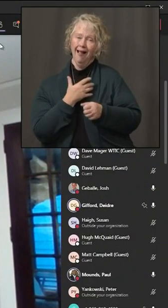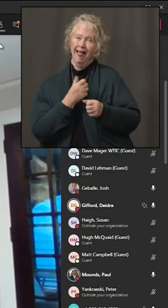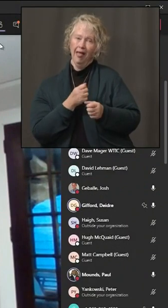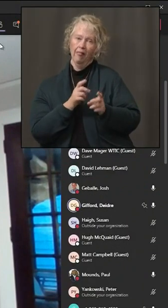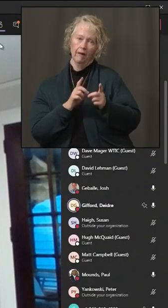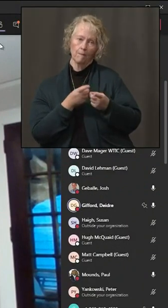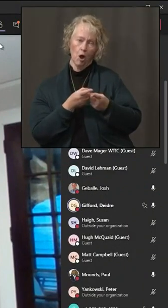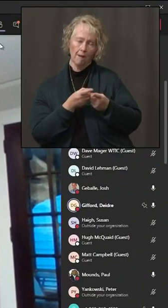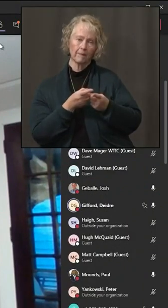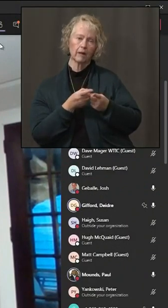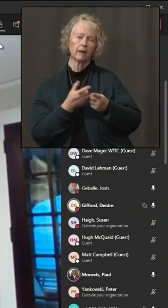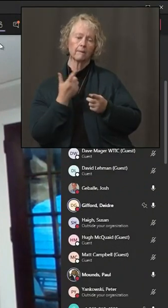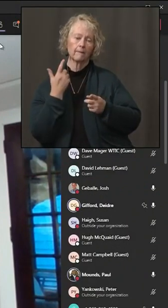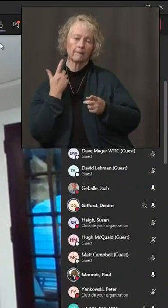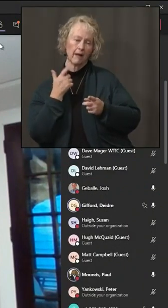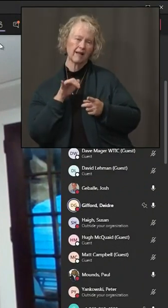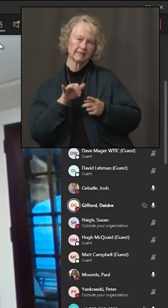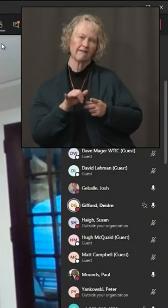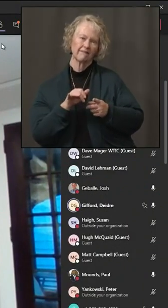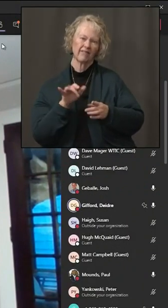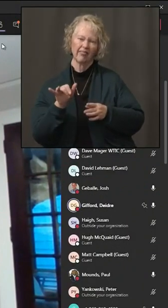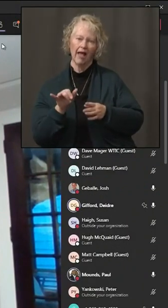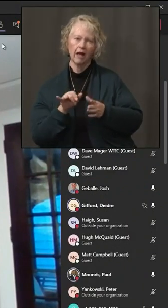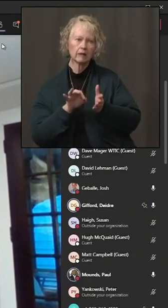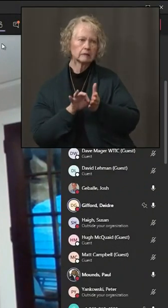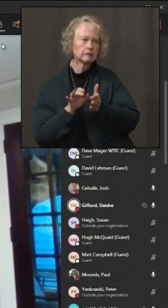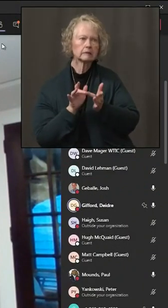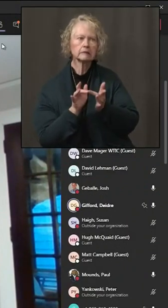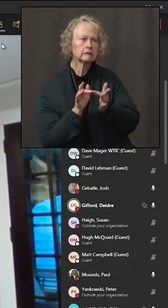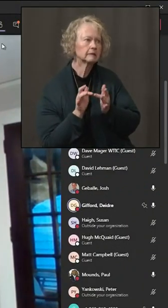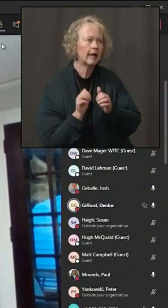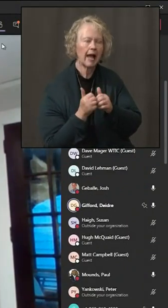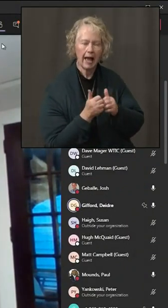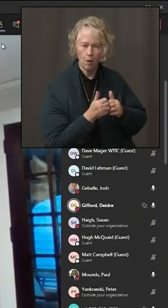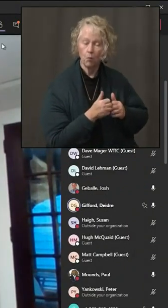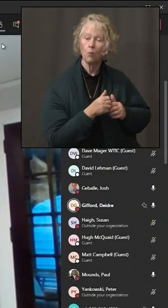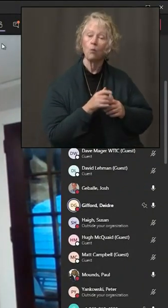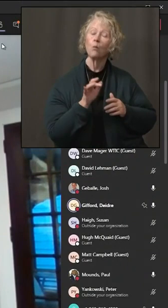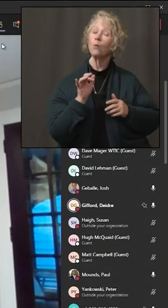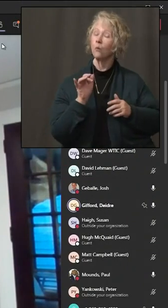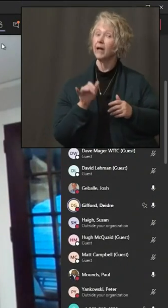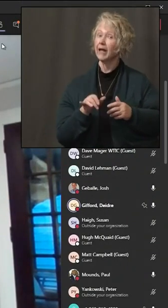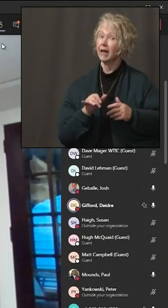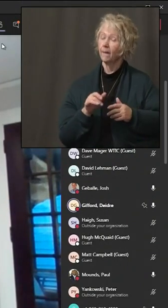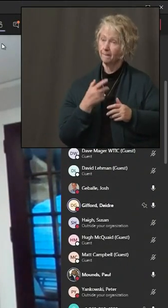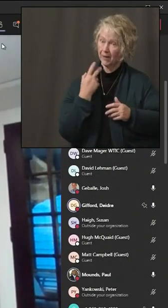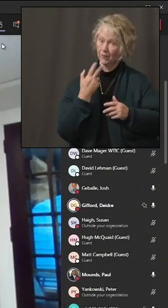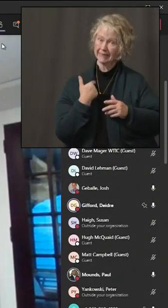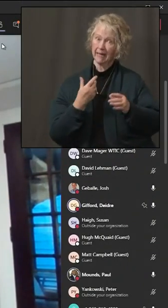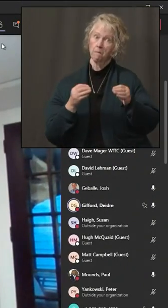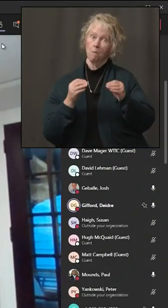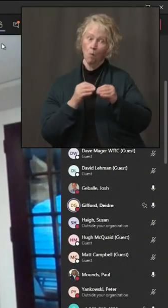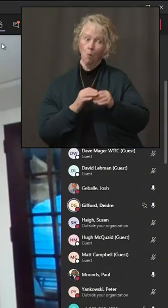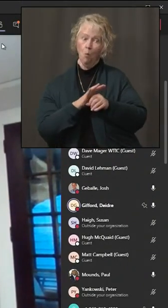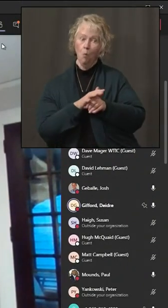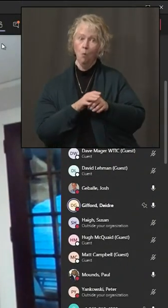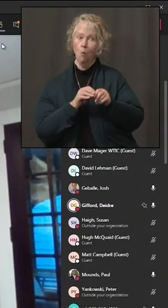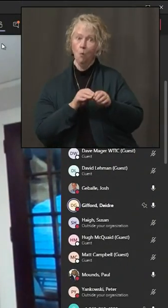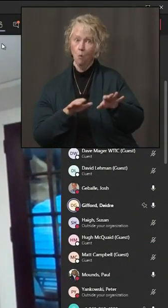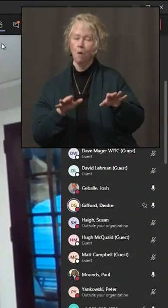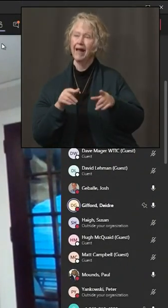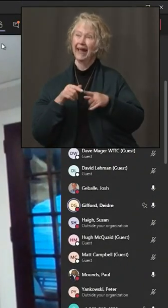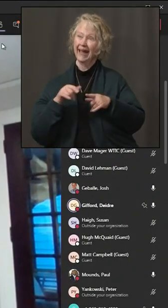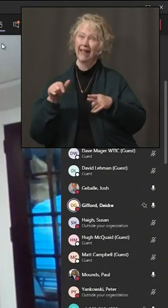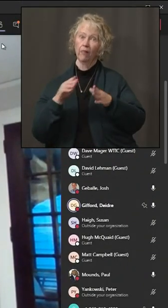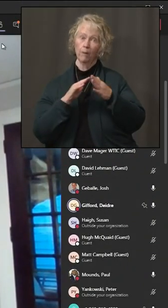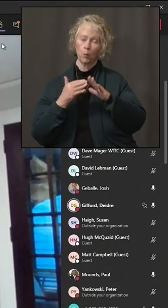tracing related to sports. So we've seen, obviously, because we're seeing more COVID in the community, we're seeing more